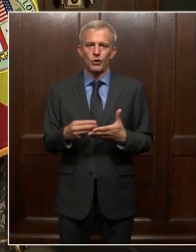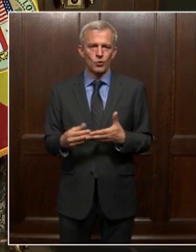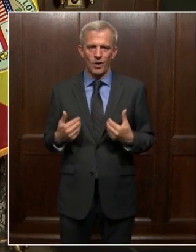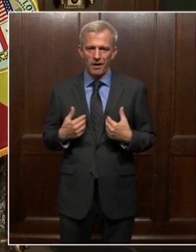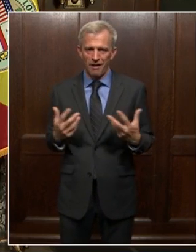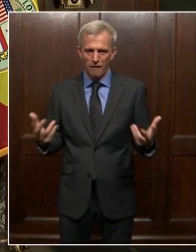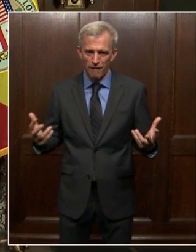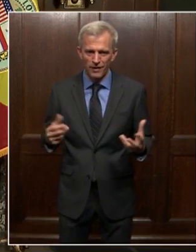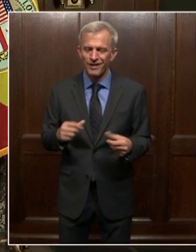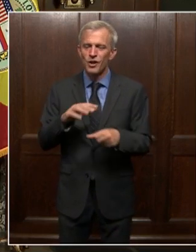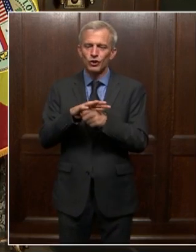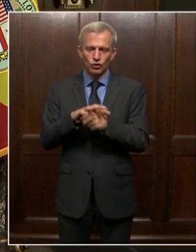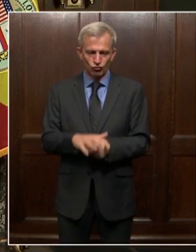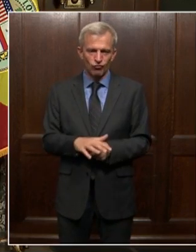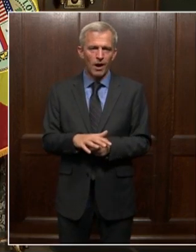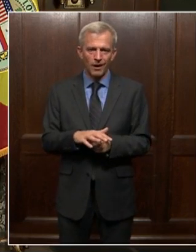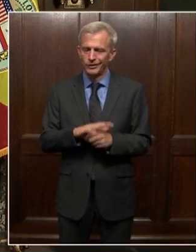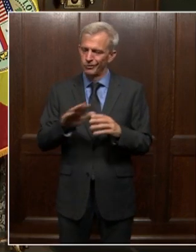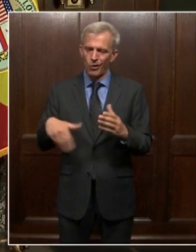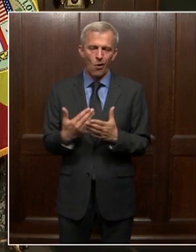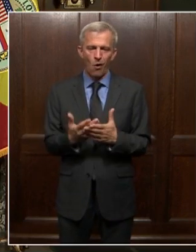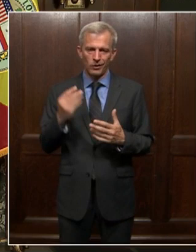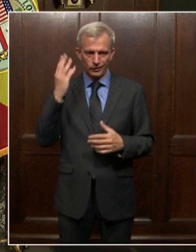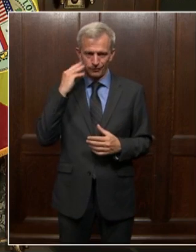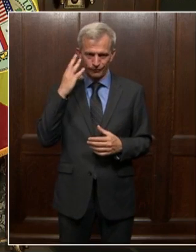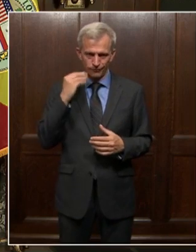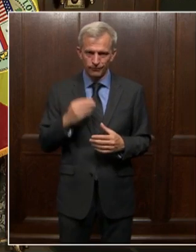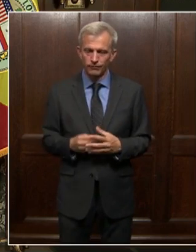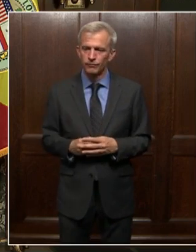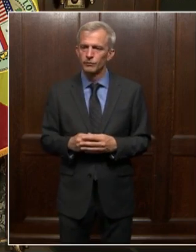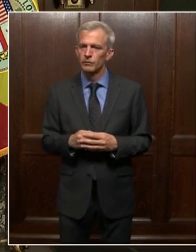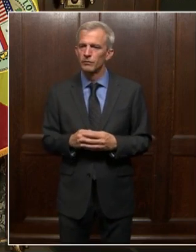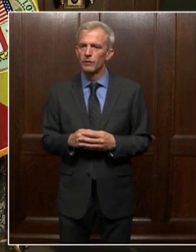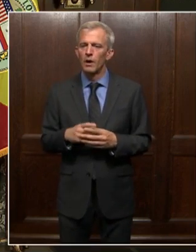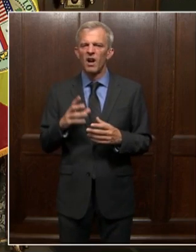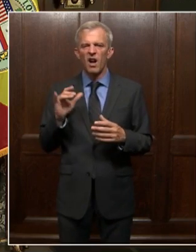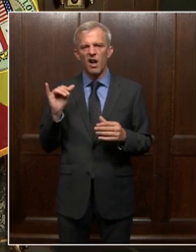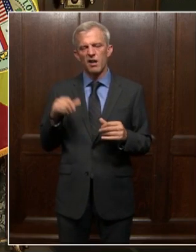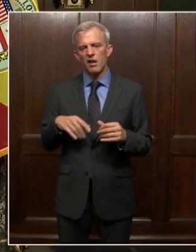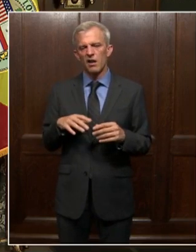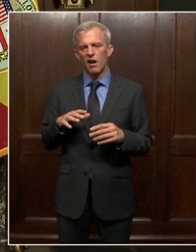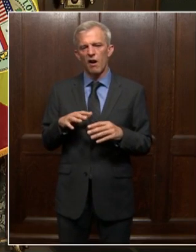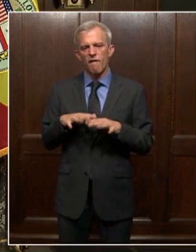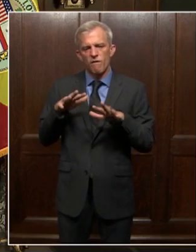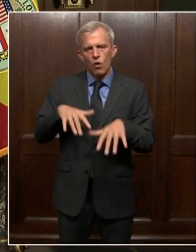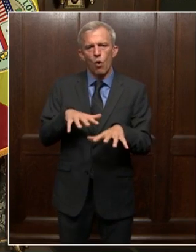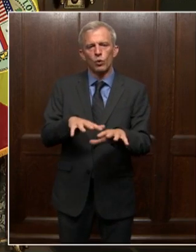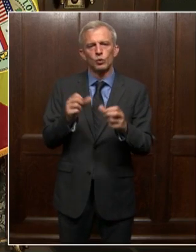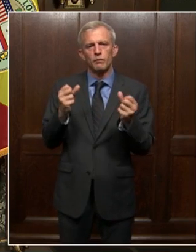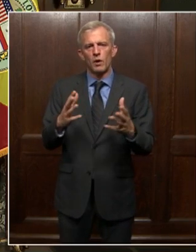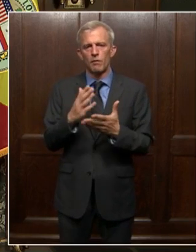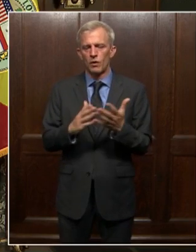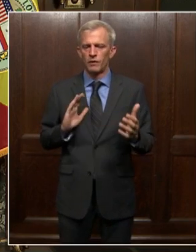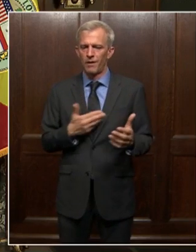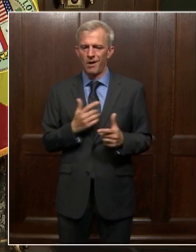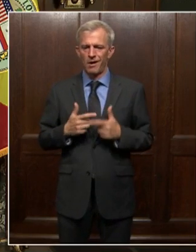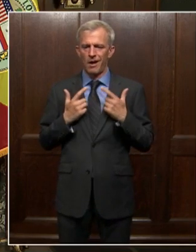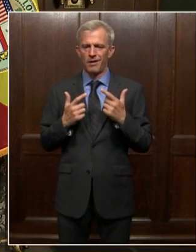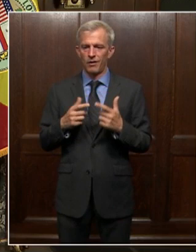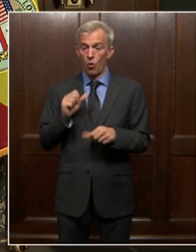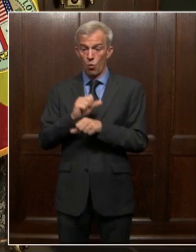anxiety is widespread and it filters isn't filters into many aspects of our lives. Working from home